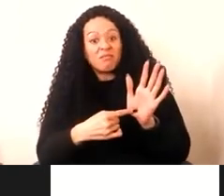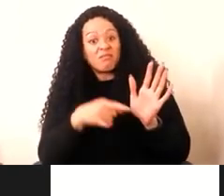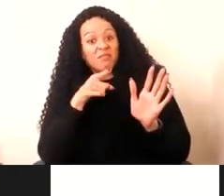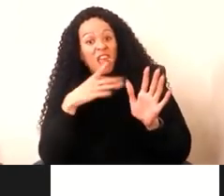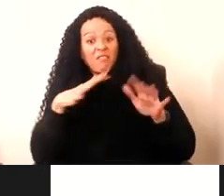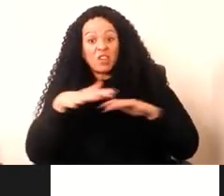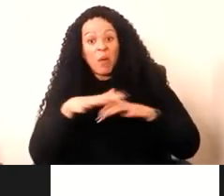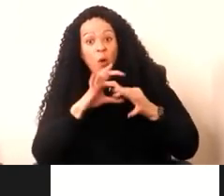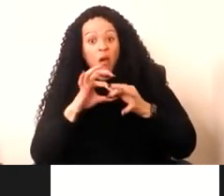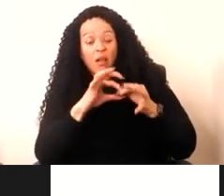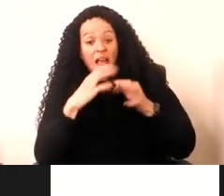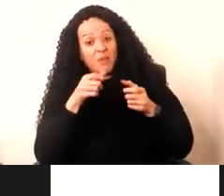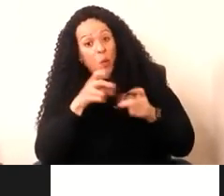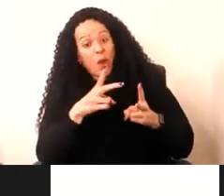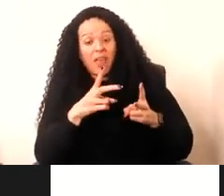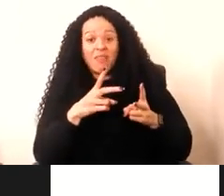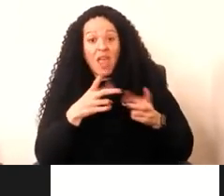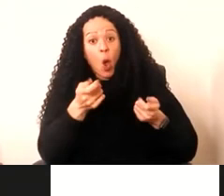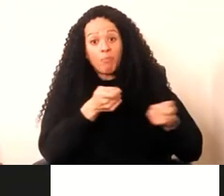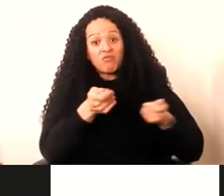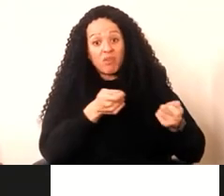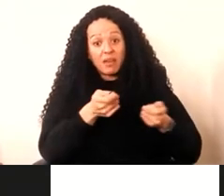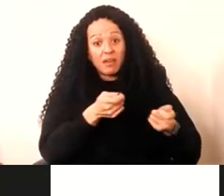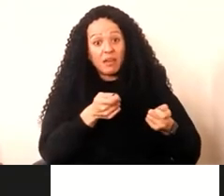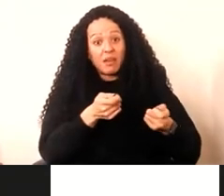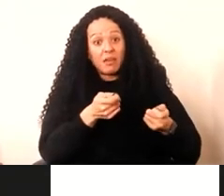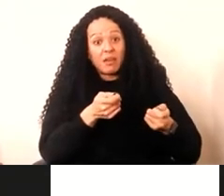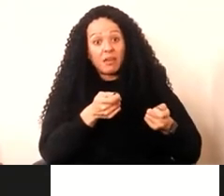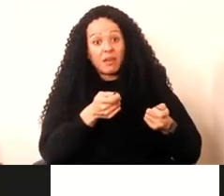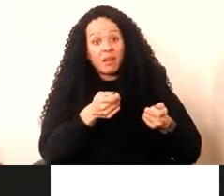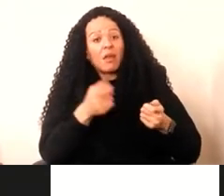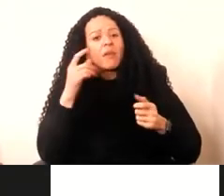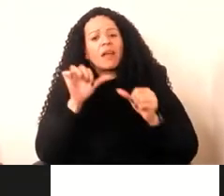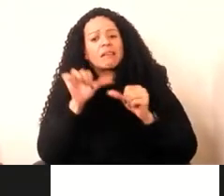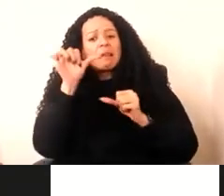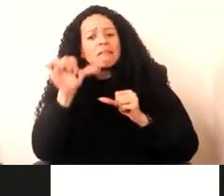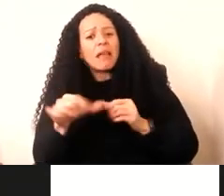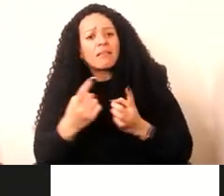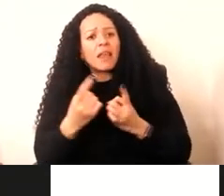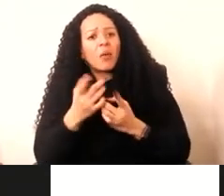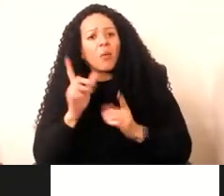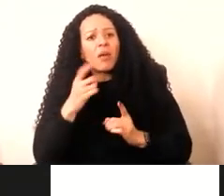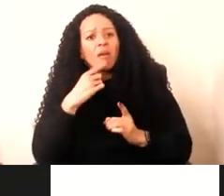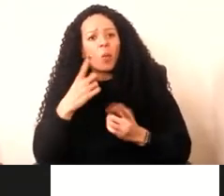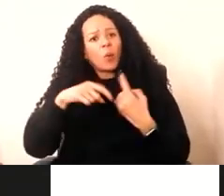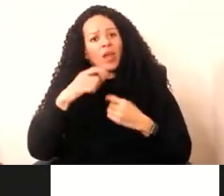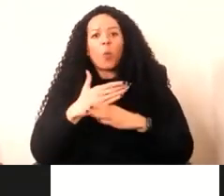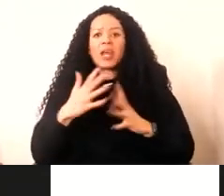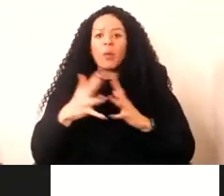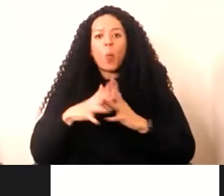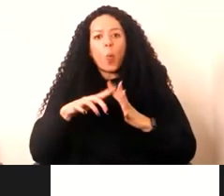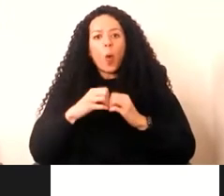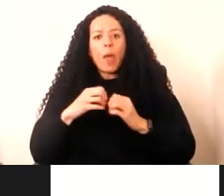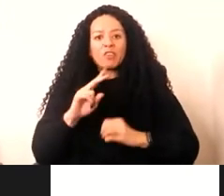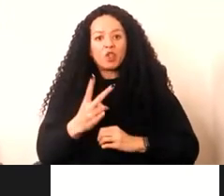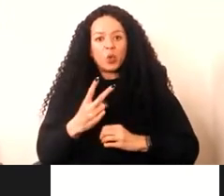they operate. But the idea of the next, the next thing after that, we're very much working in Web 2, right? I think a lot of the work that we're